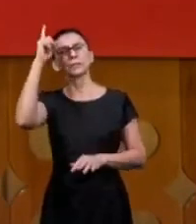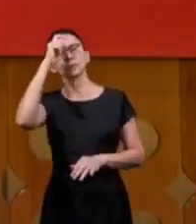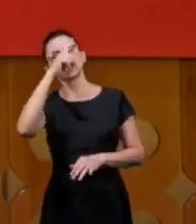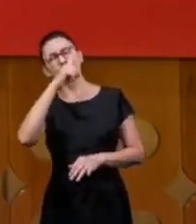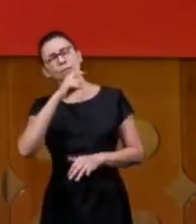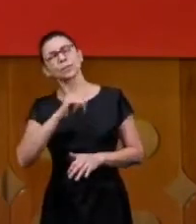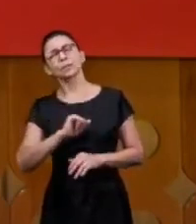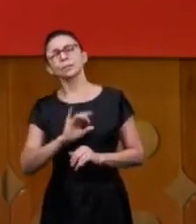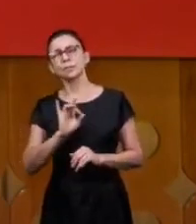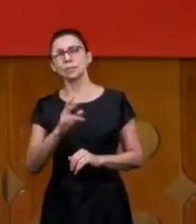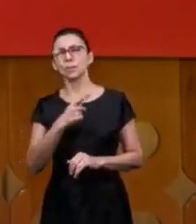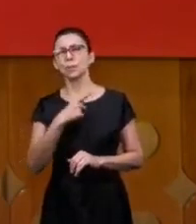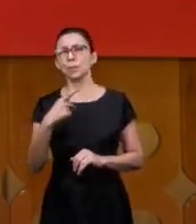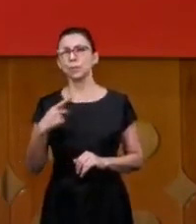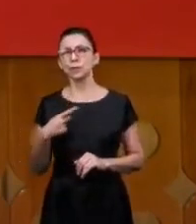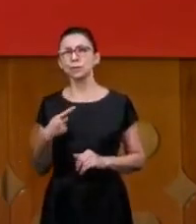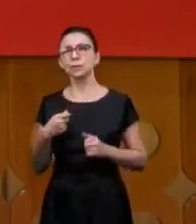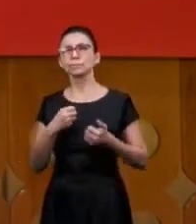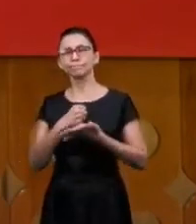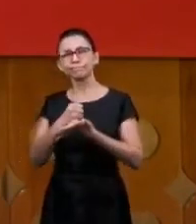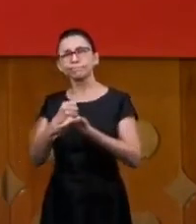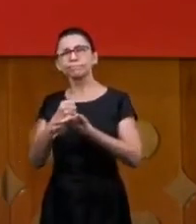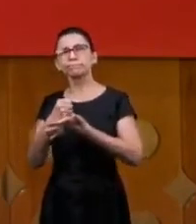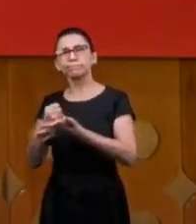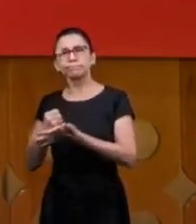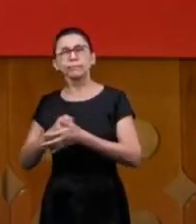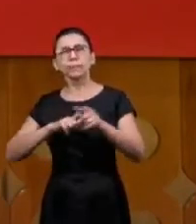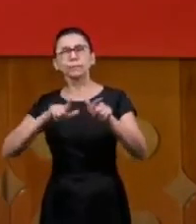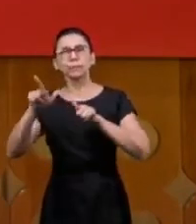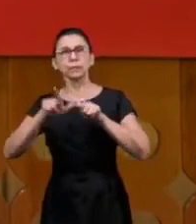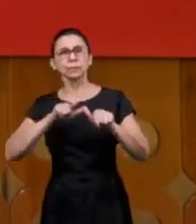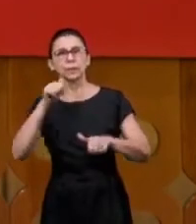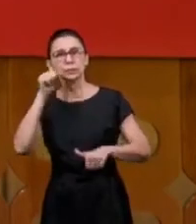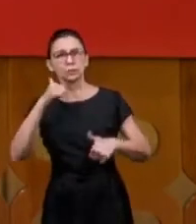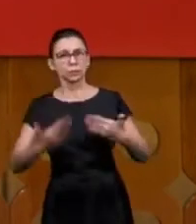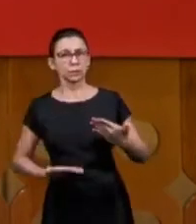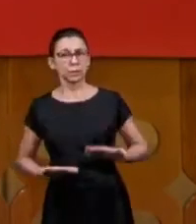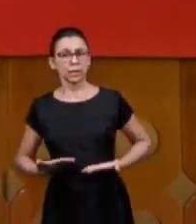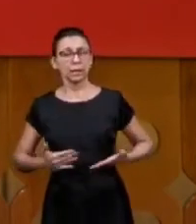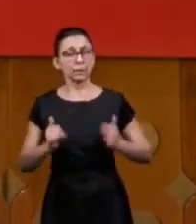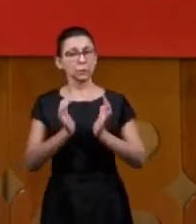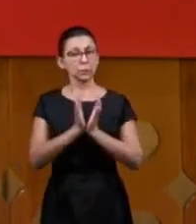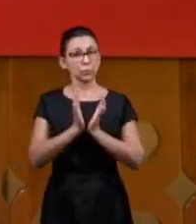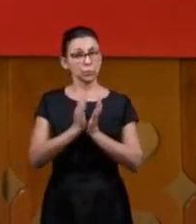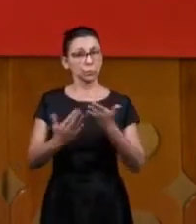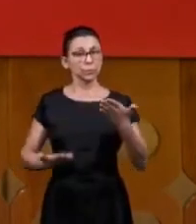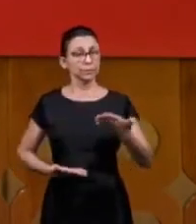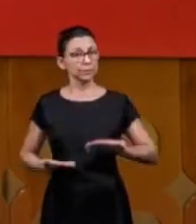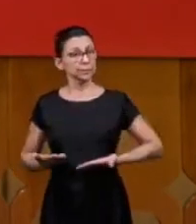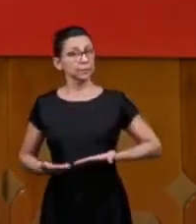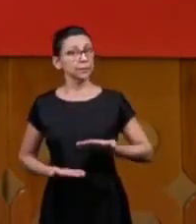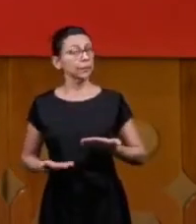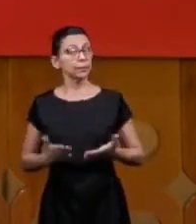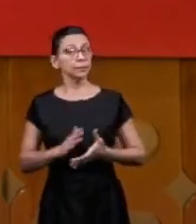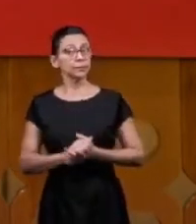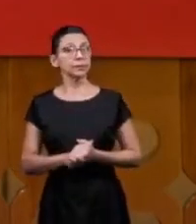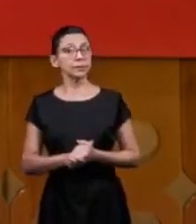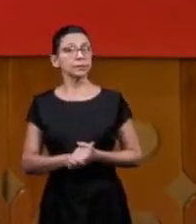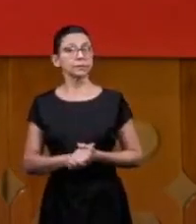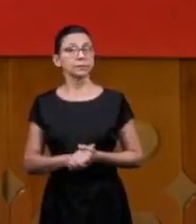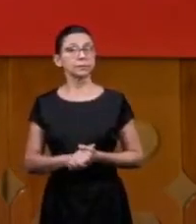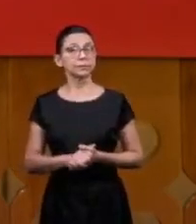difficulty the pastor needs to work the ladies this is all the government of the church in the life why